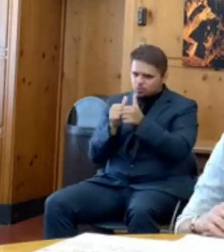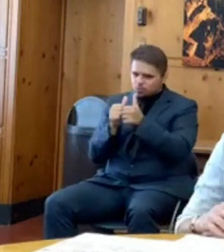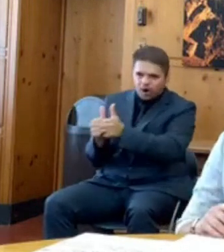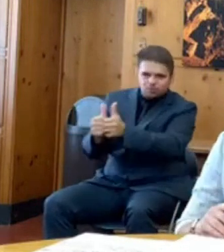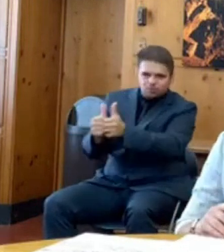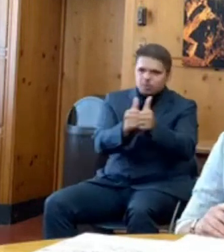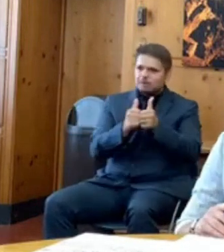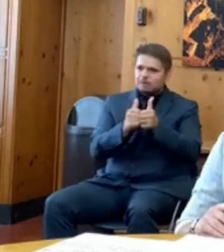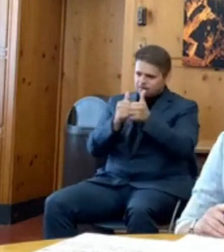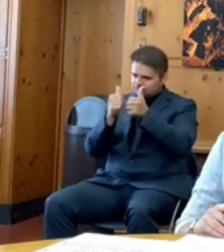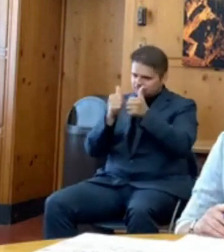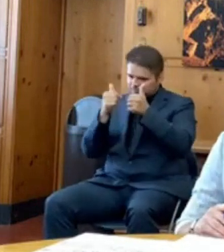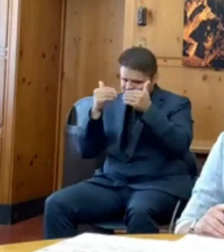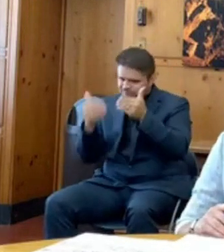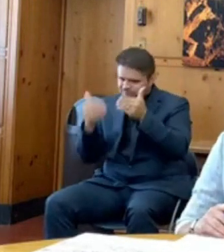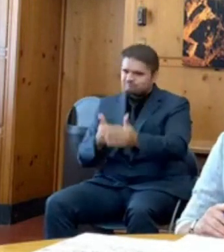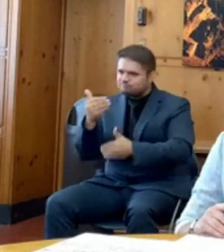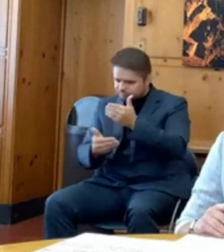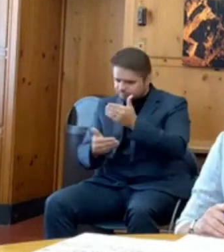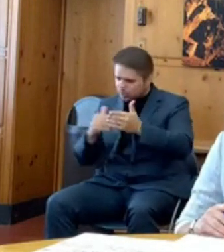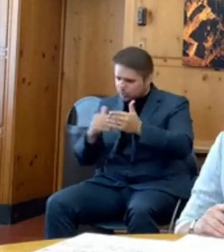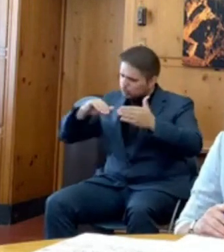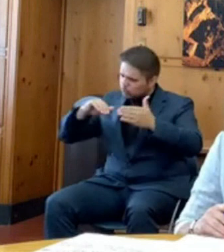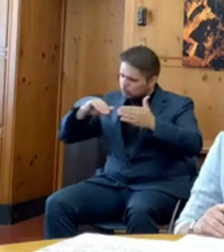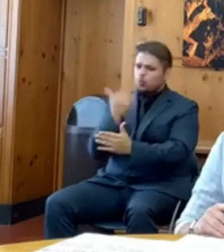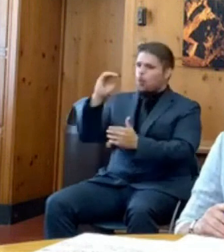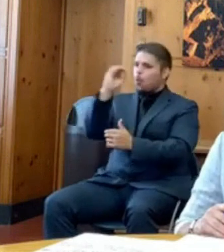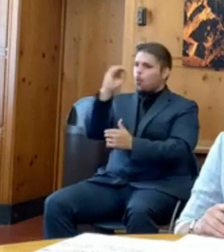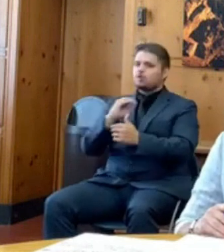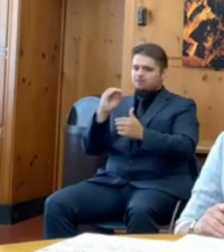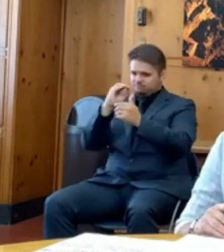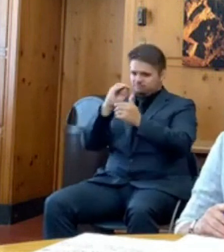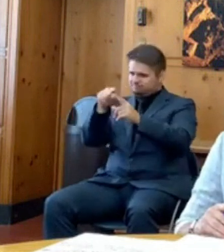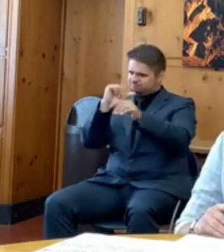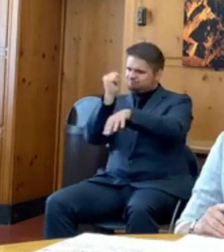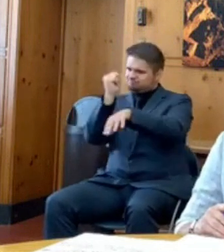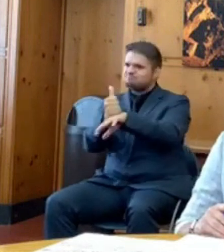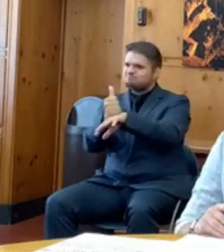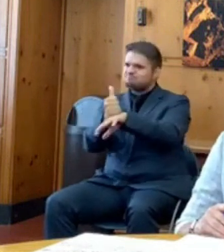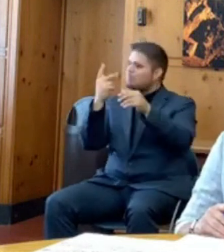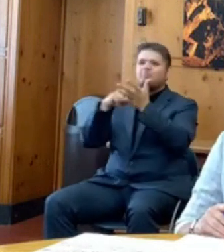Oregon that benefits all of our citizens.